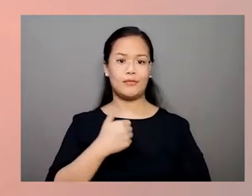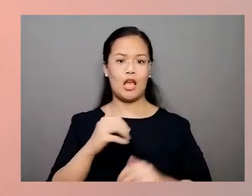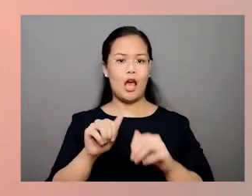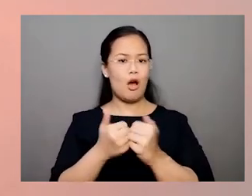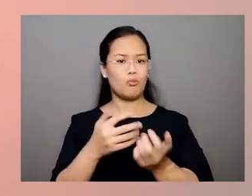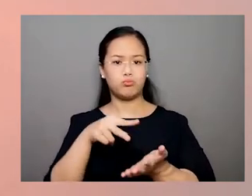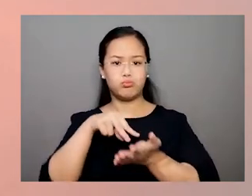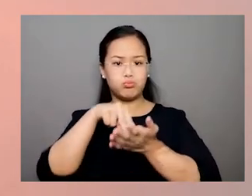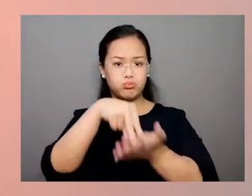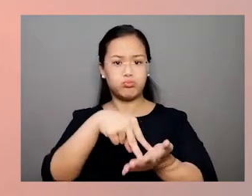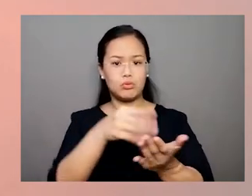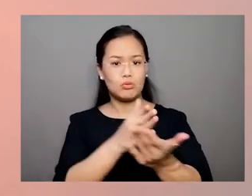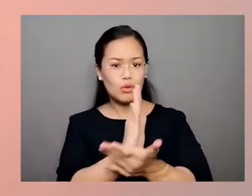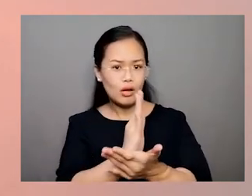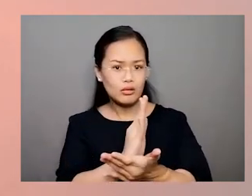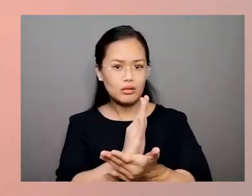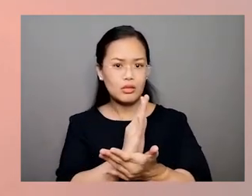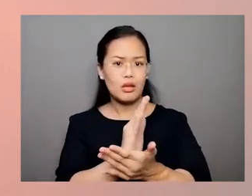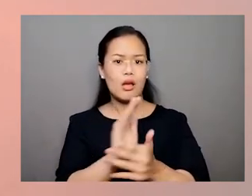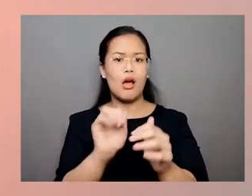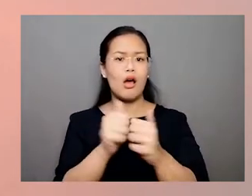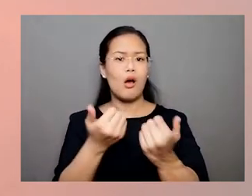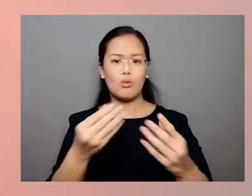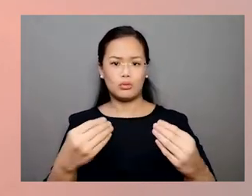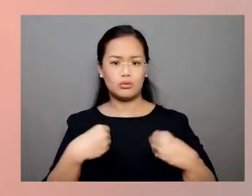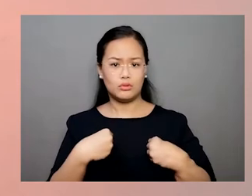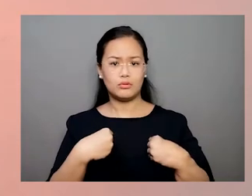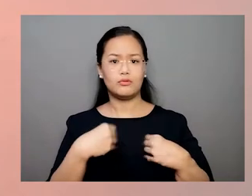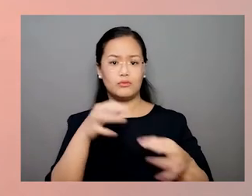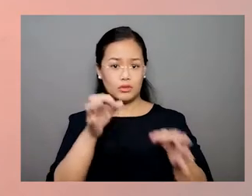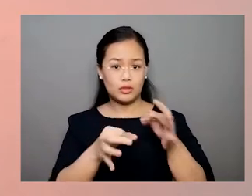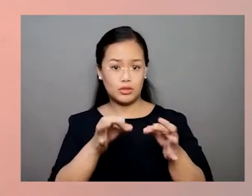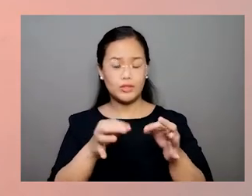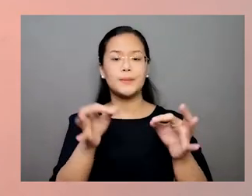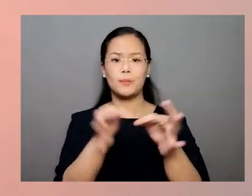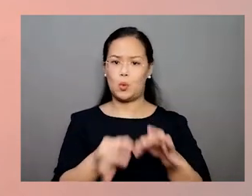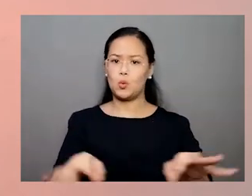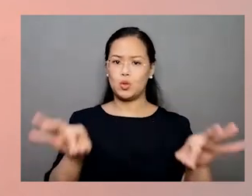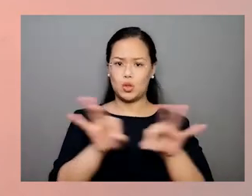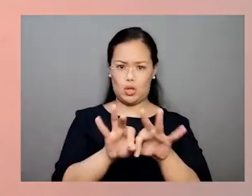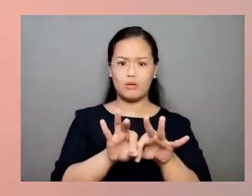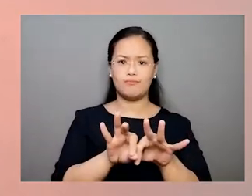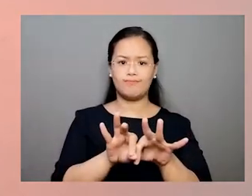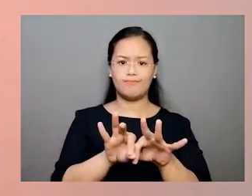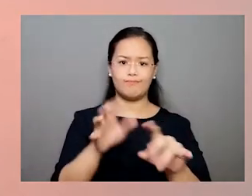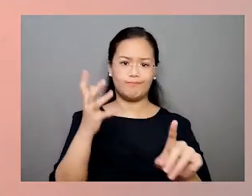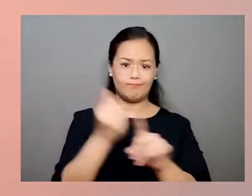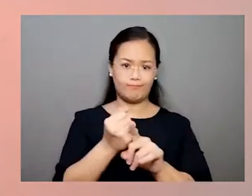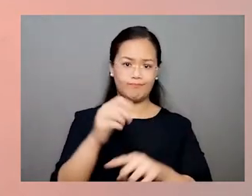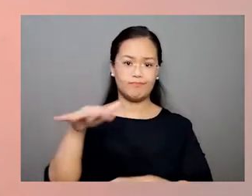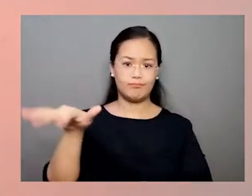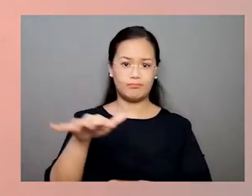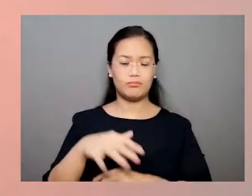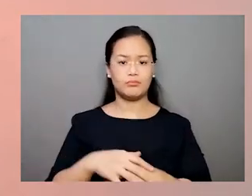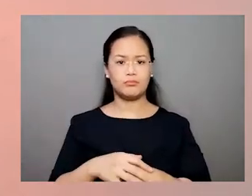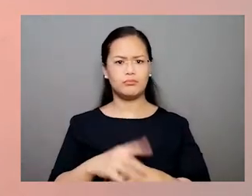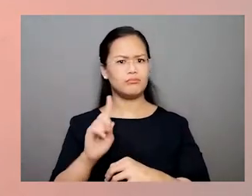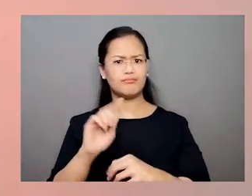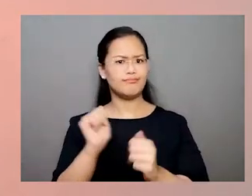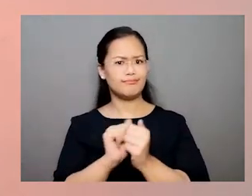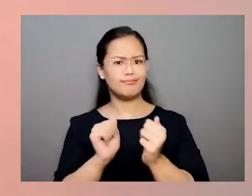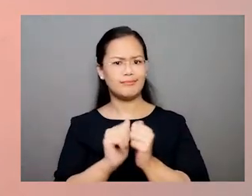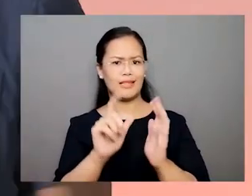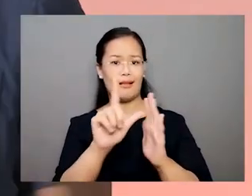in asserting their rights and in seeking justice is essential. So what is legal empowerment?